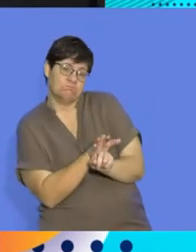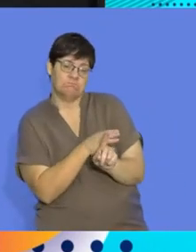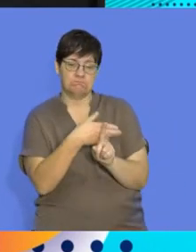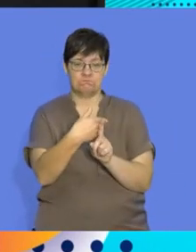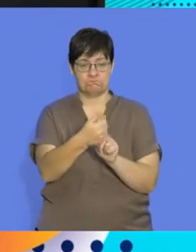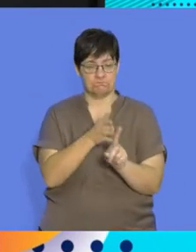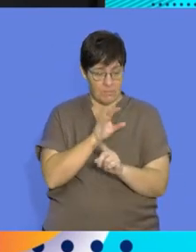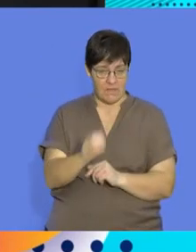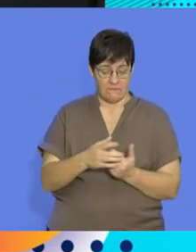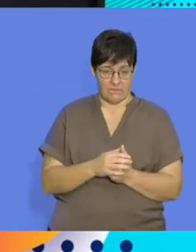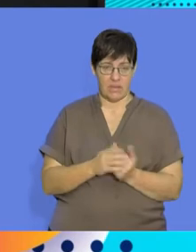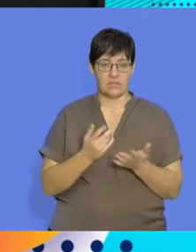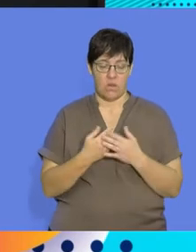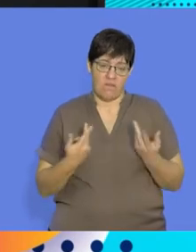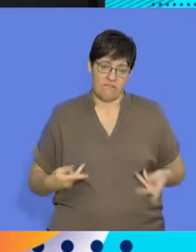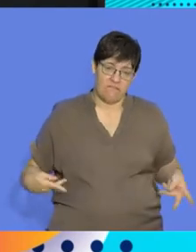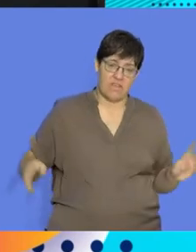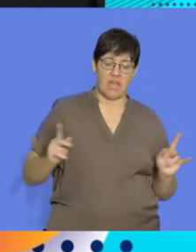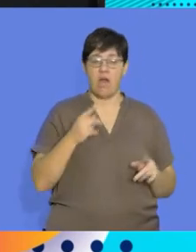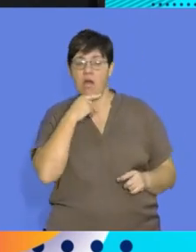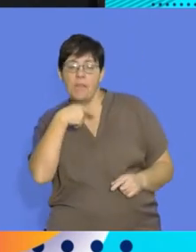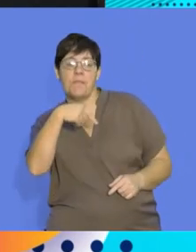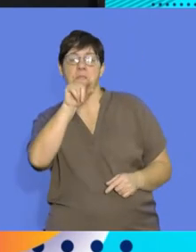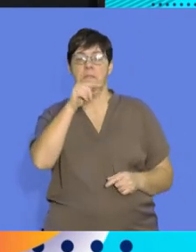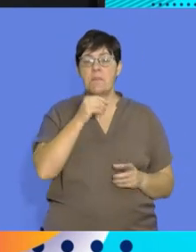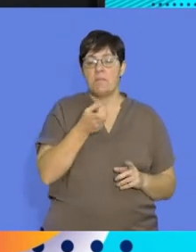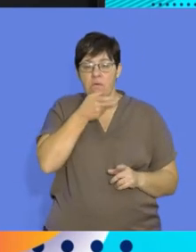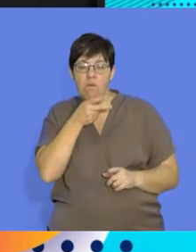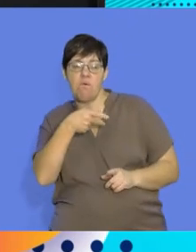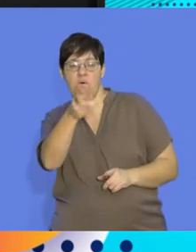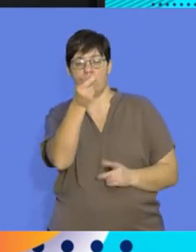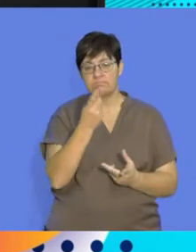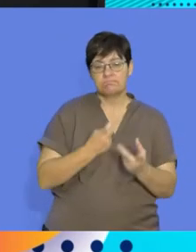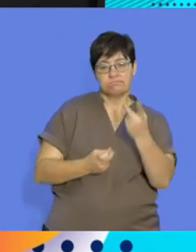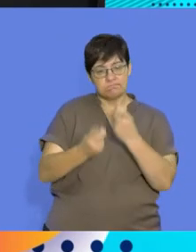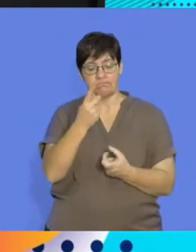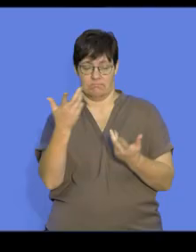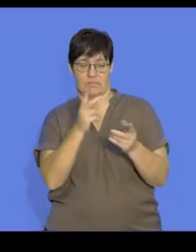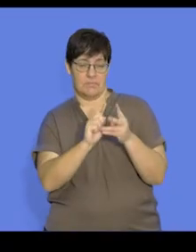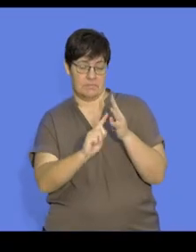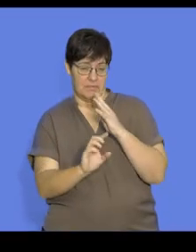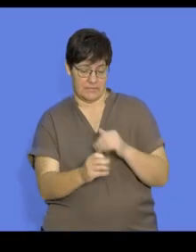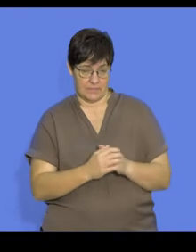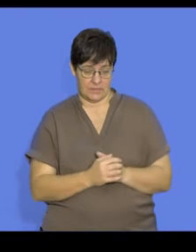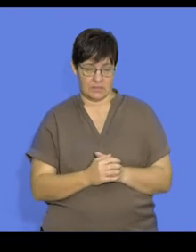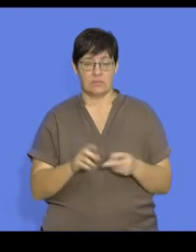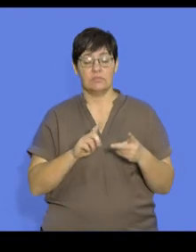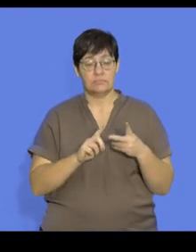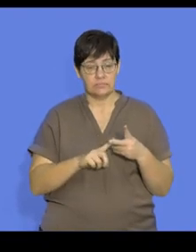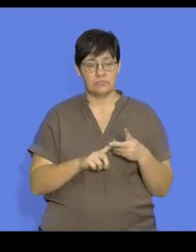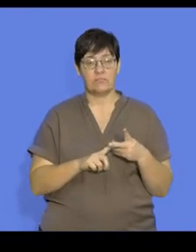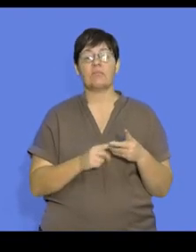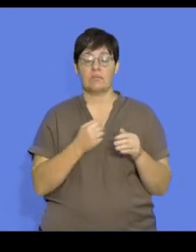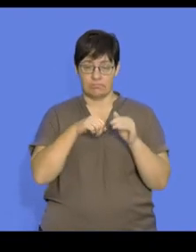individuals will display feathers, they'll call out. So let's unpack that in a while. We also know that fertilisation